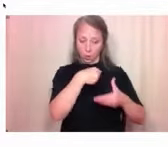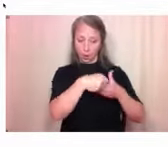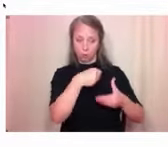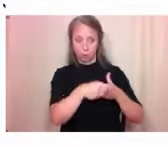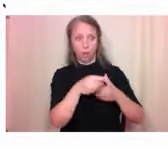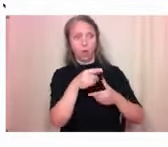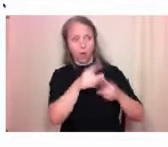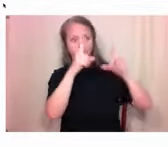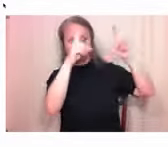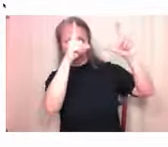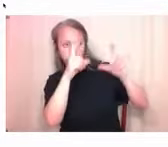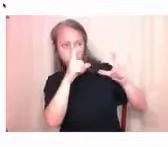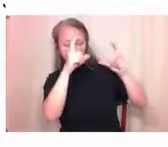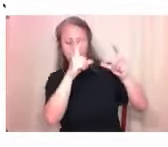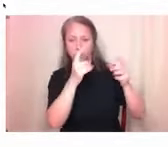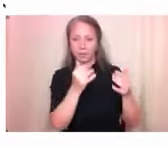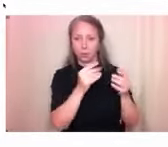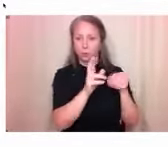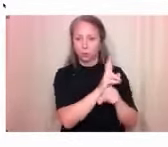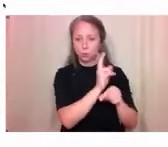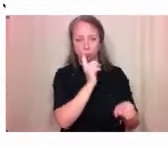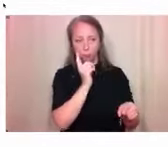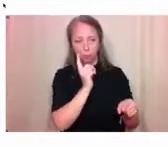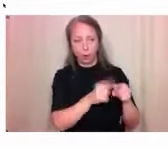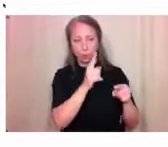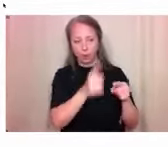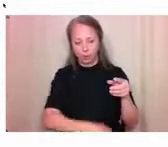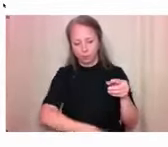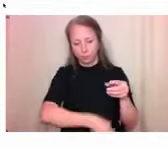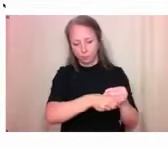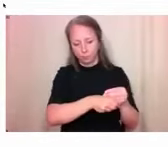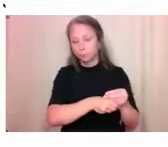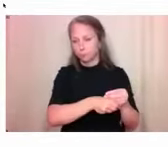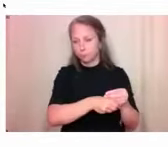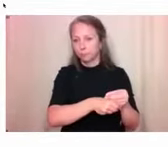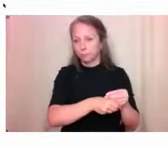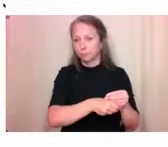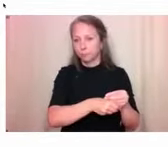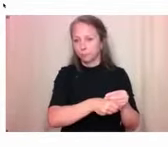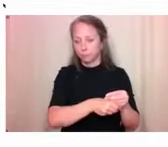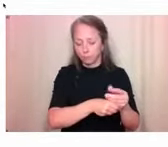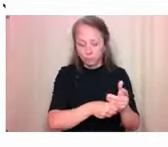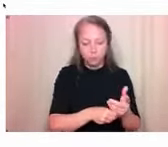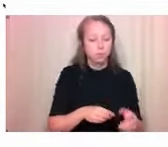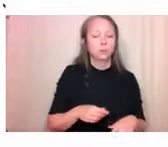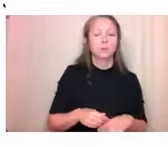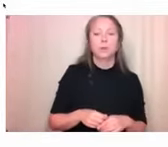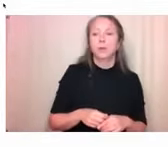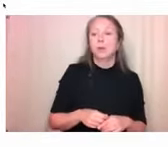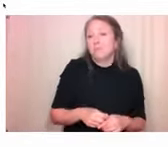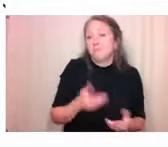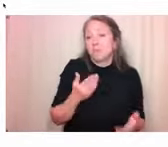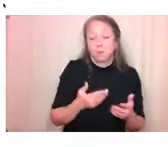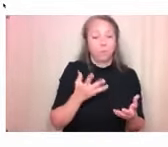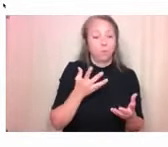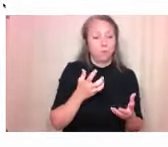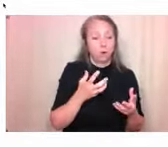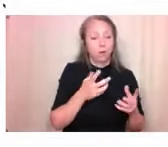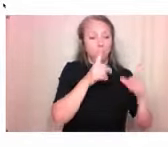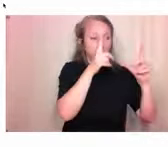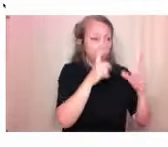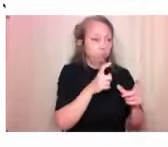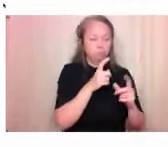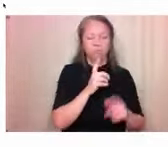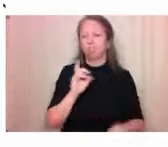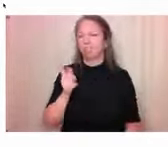who is more comfortable taking pictures and uploading them at a later time, once you're home again, like for example, if you don't have a data plan or you